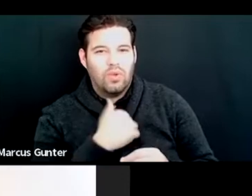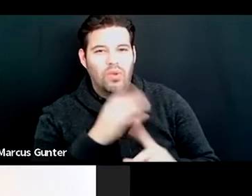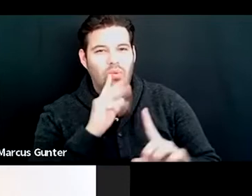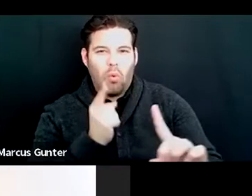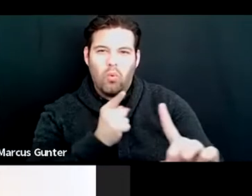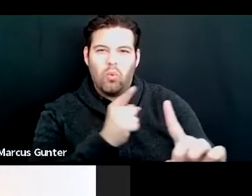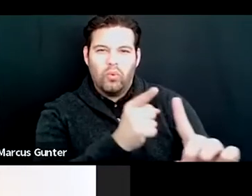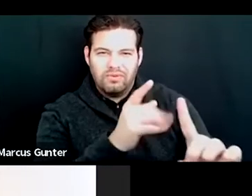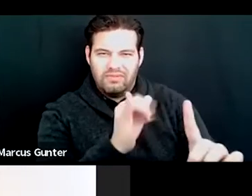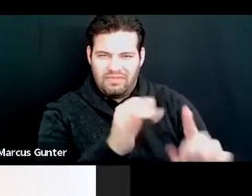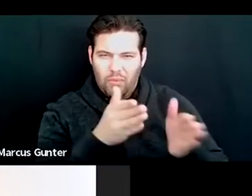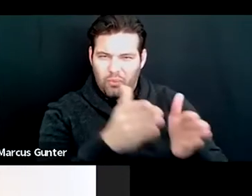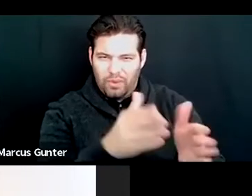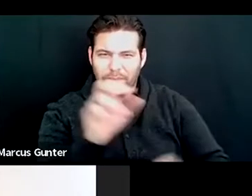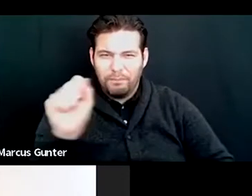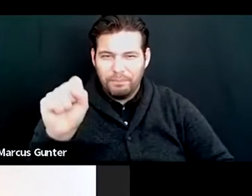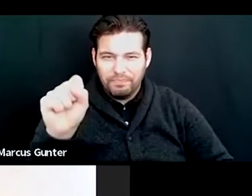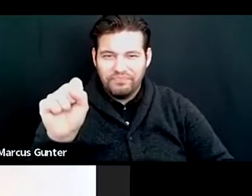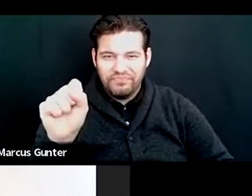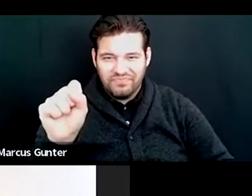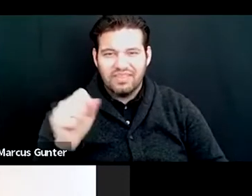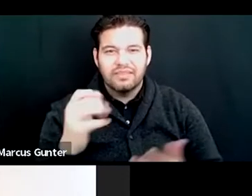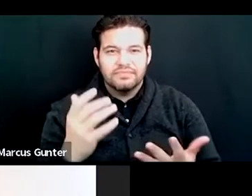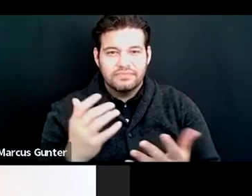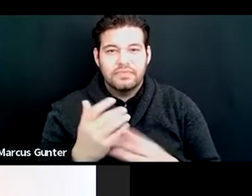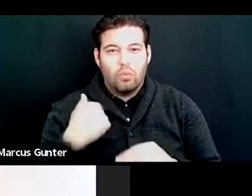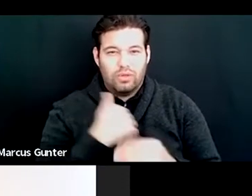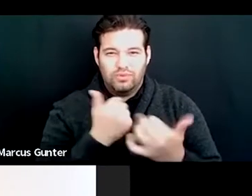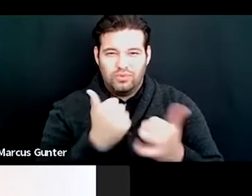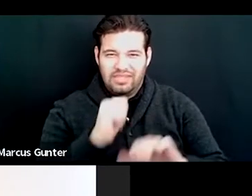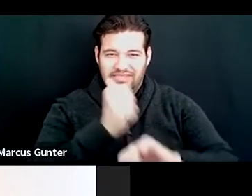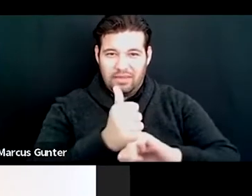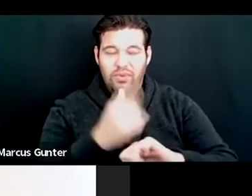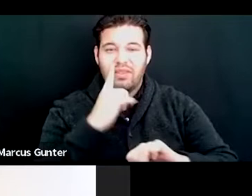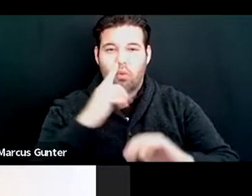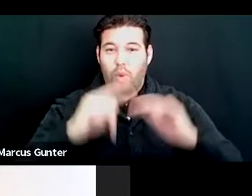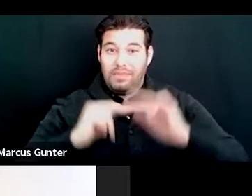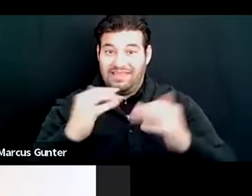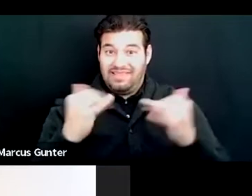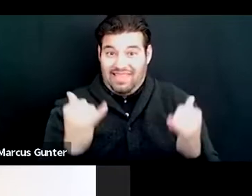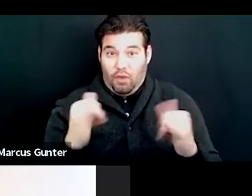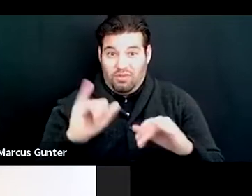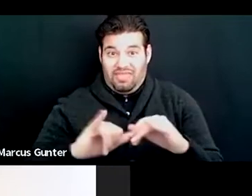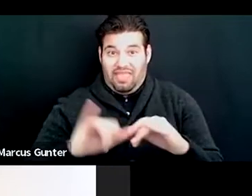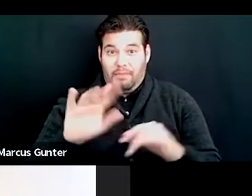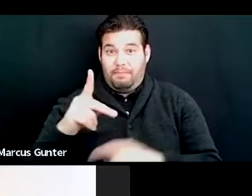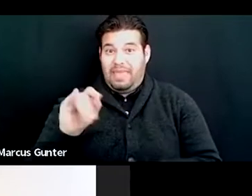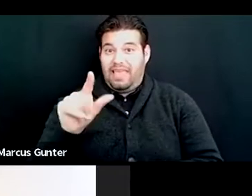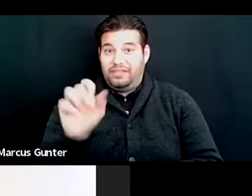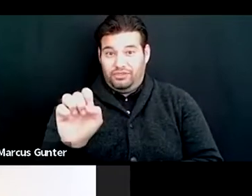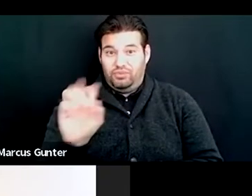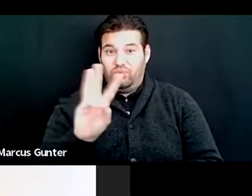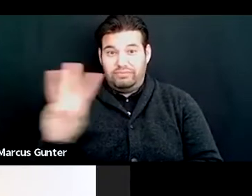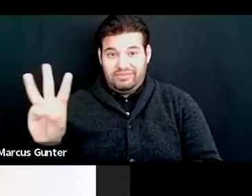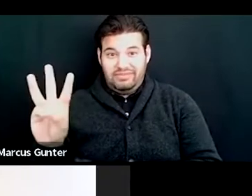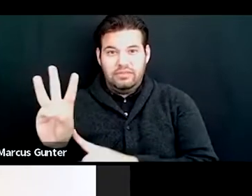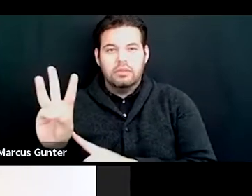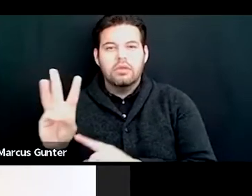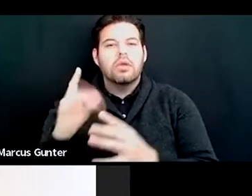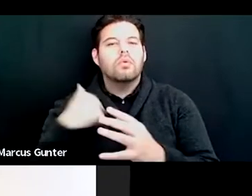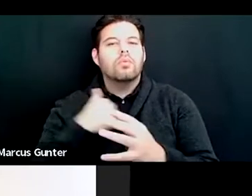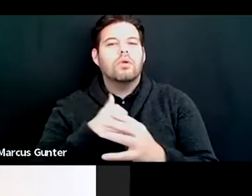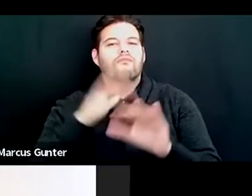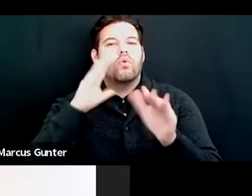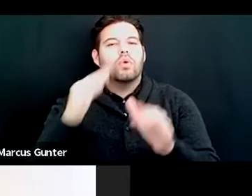direction. That's what we're trying to establish as we speak. Uh, we're building that page out as we speak as we're focused primarily on the